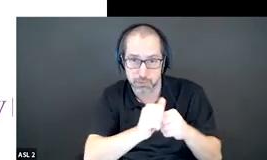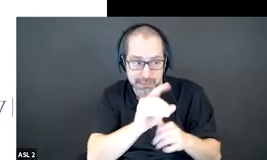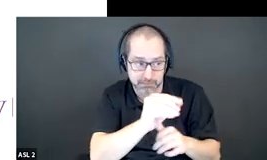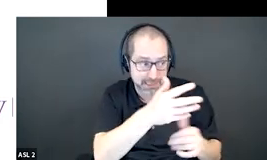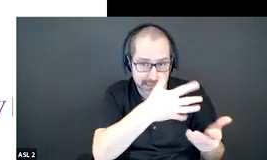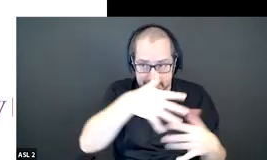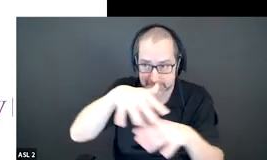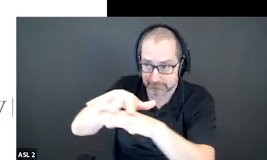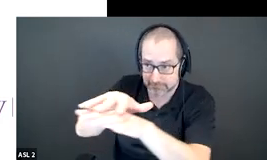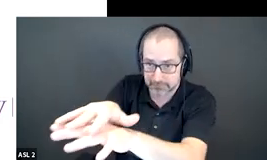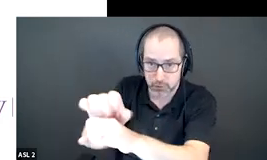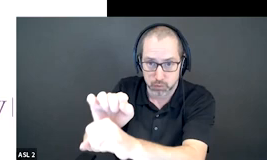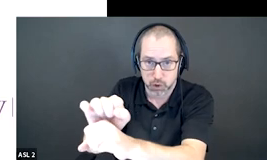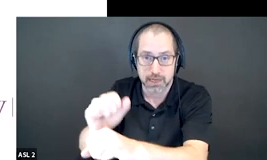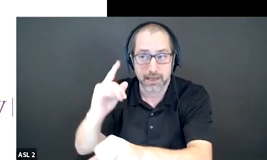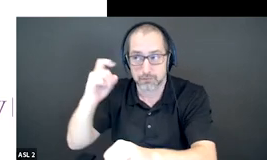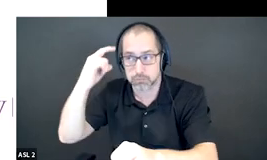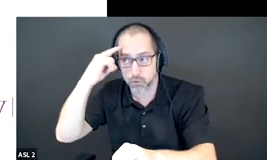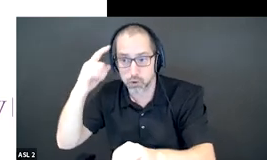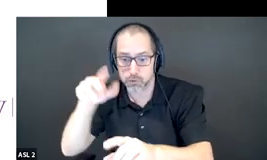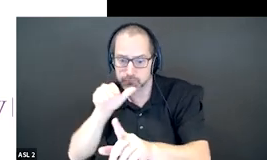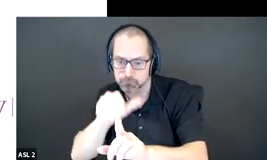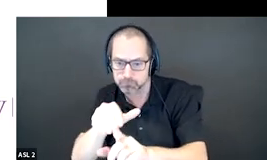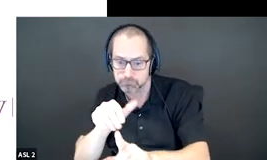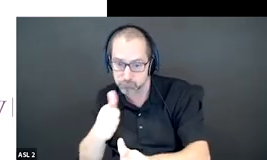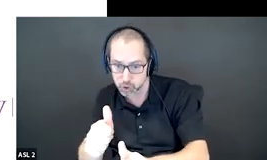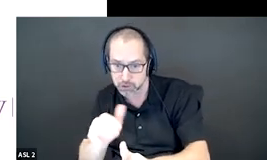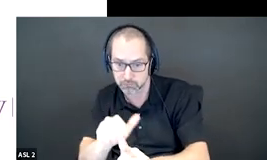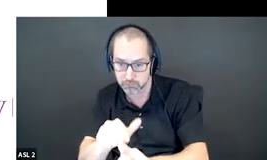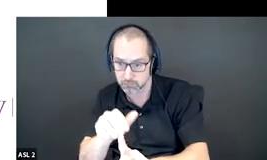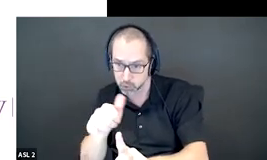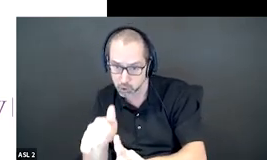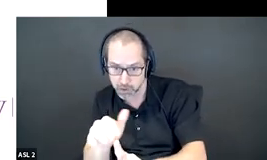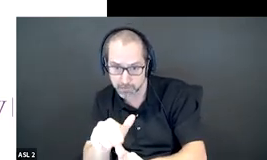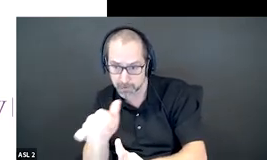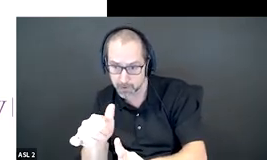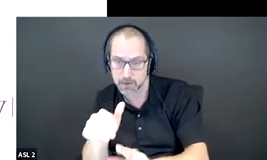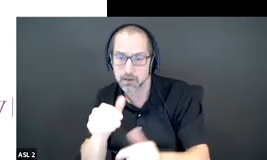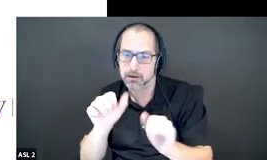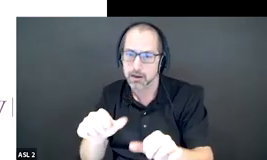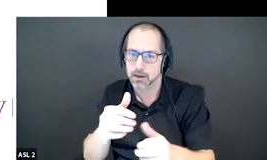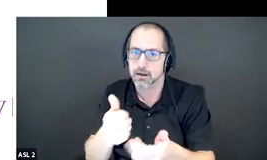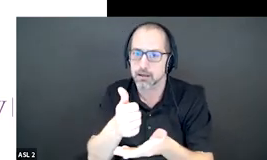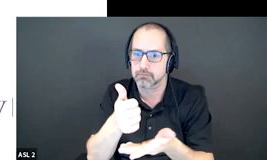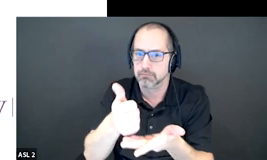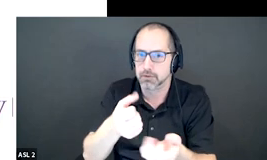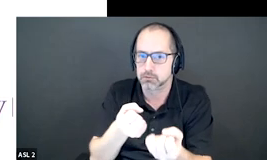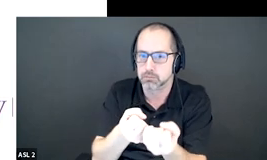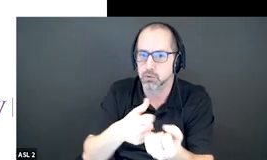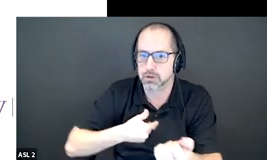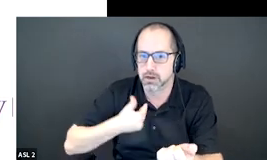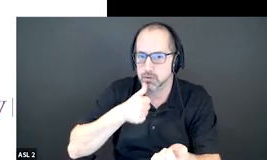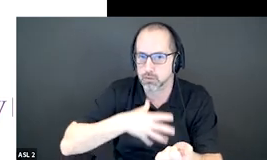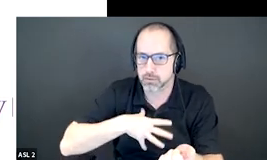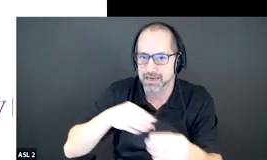regularly employers can address many barriers faced by young women with disabilities in the workplace for organizations